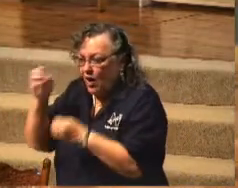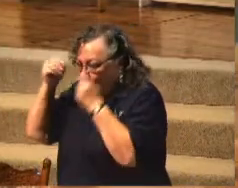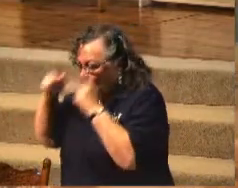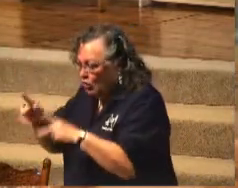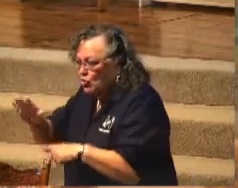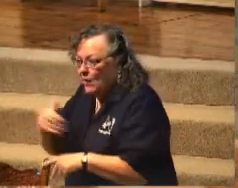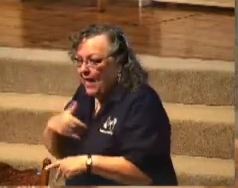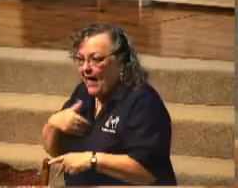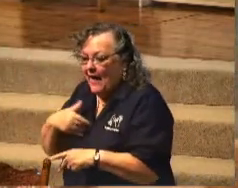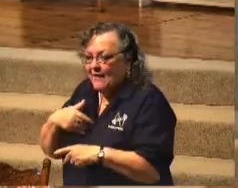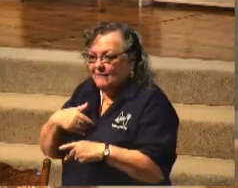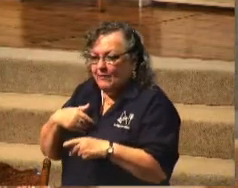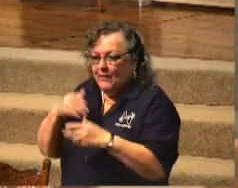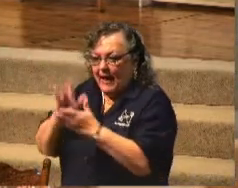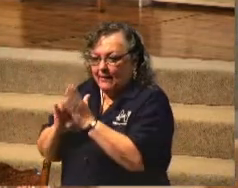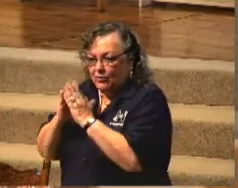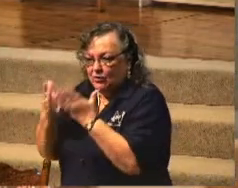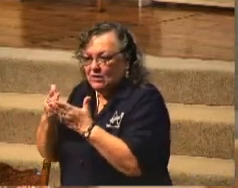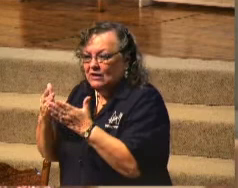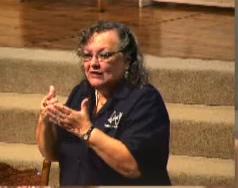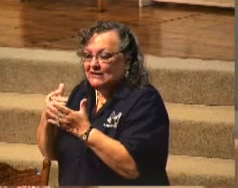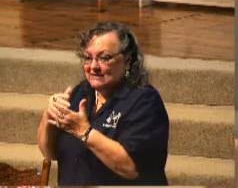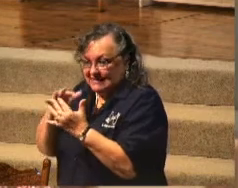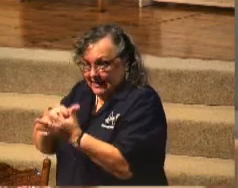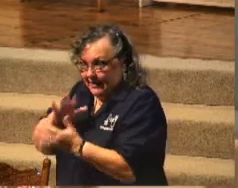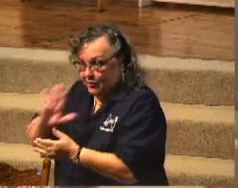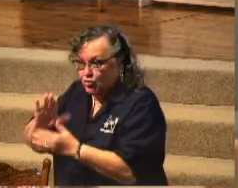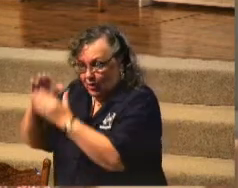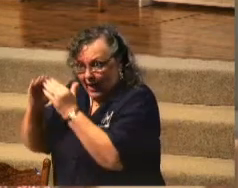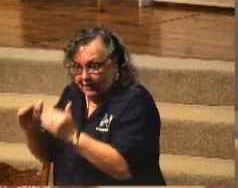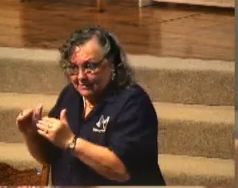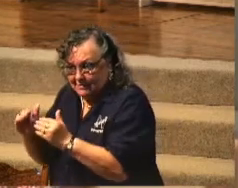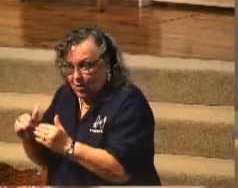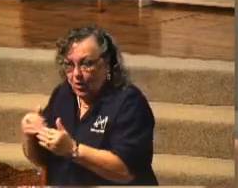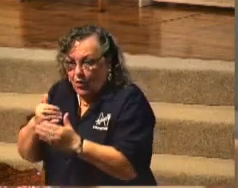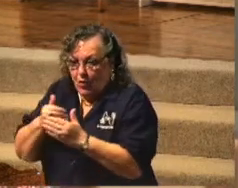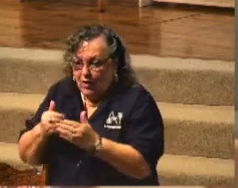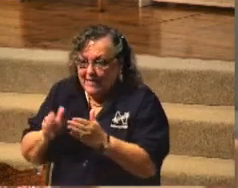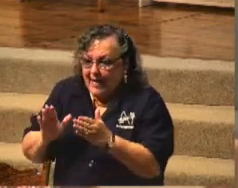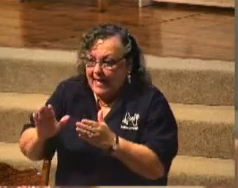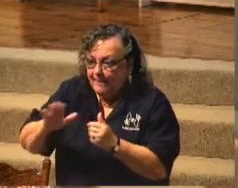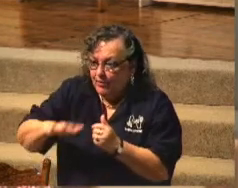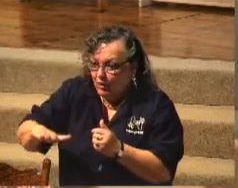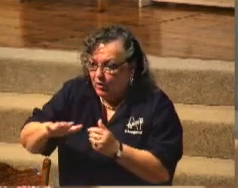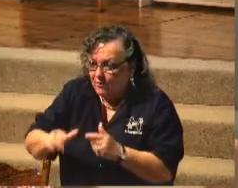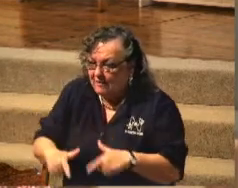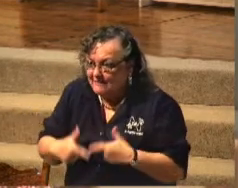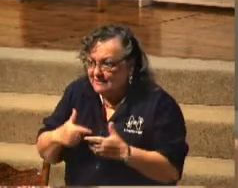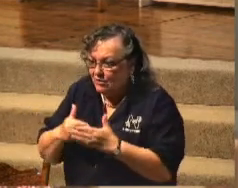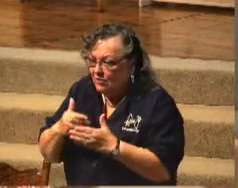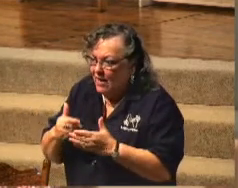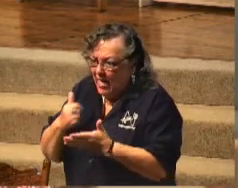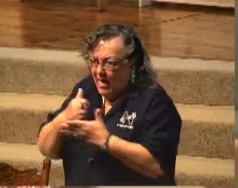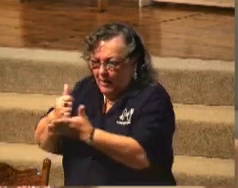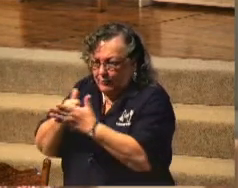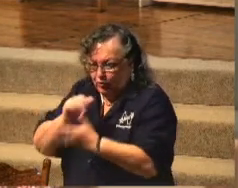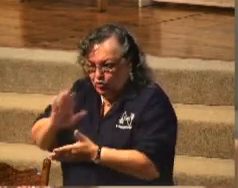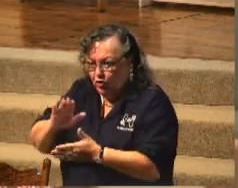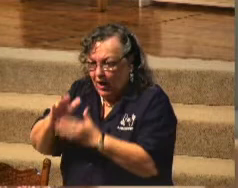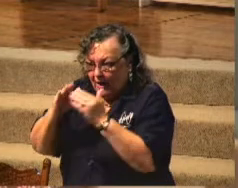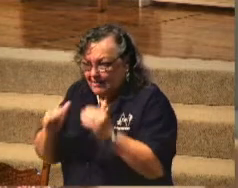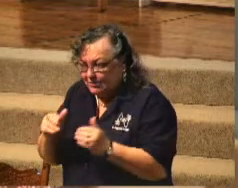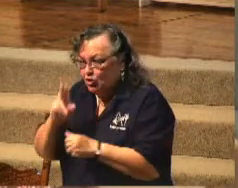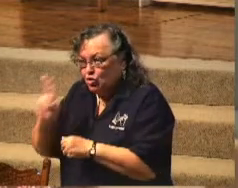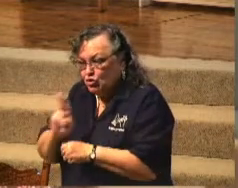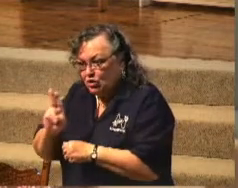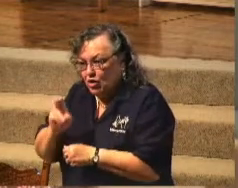Bible study over at your house. You can have a neighbor help you with something that you're working on at your house and use that